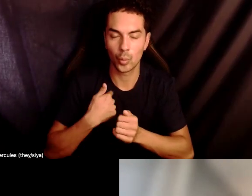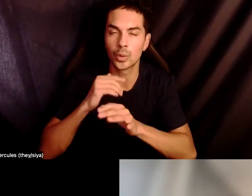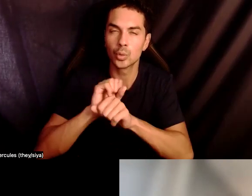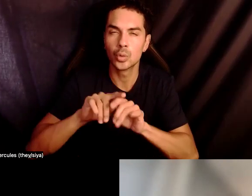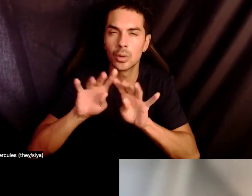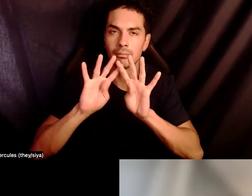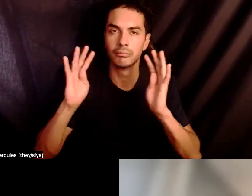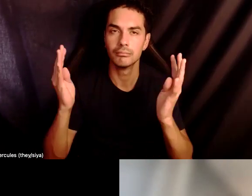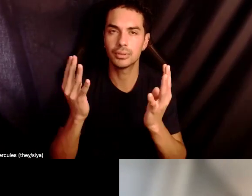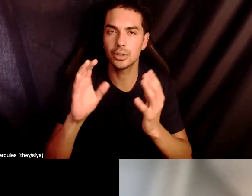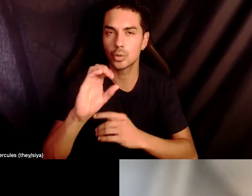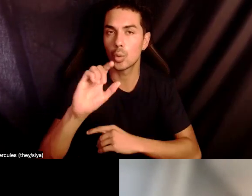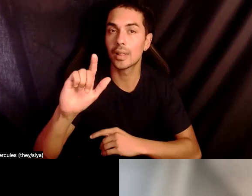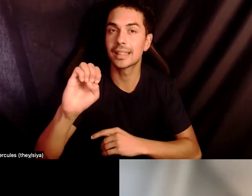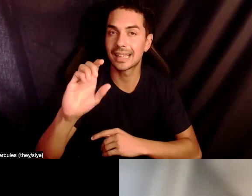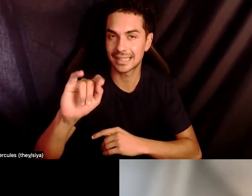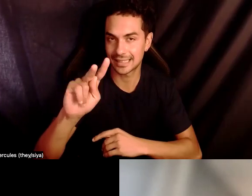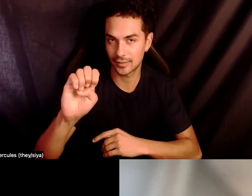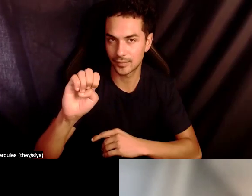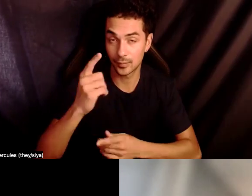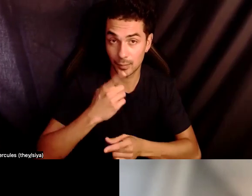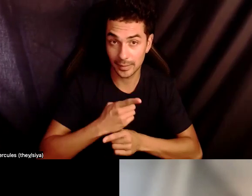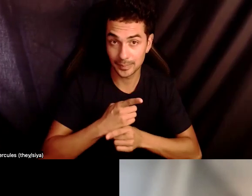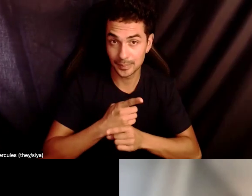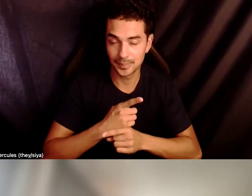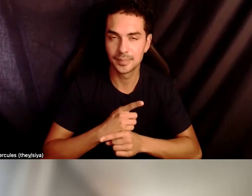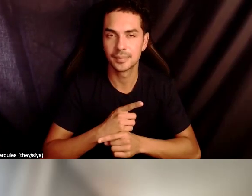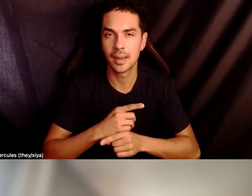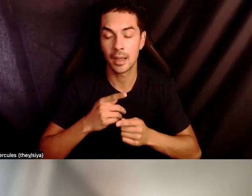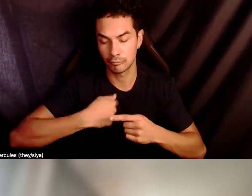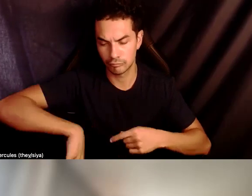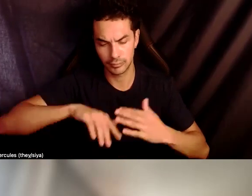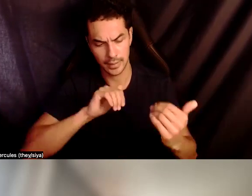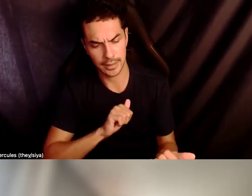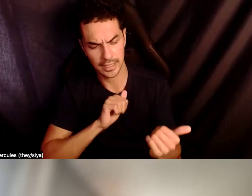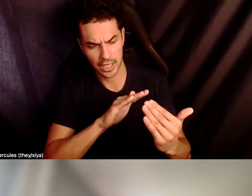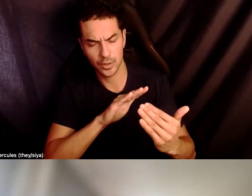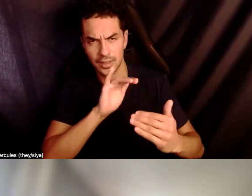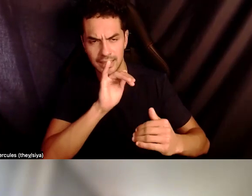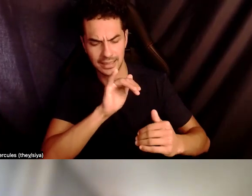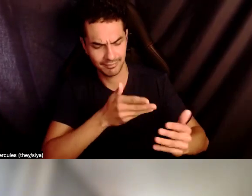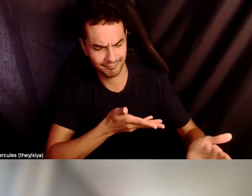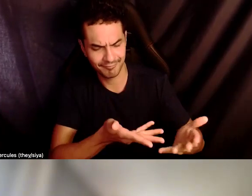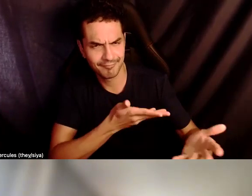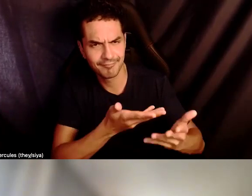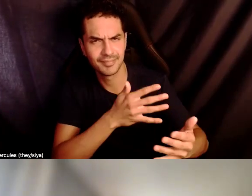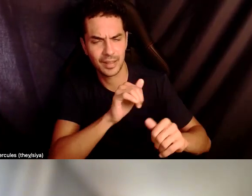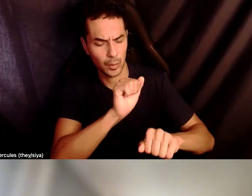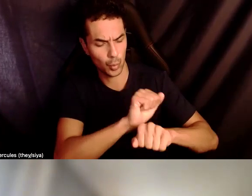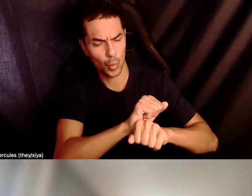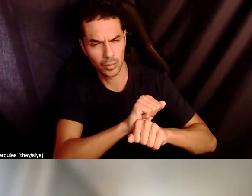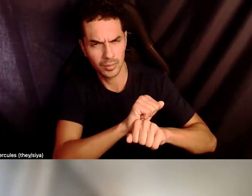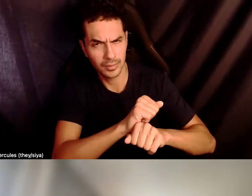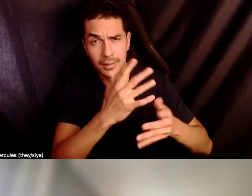emphasizing like how, how we engage in this work is just as important as what, right. Like how,